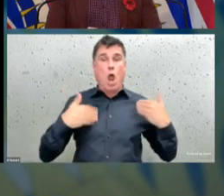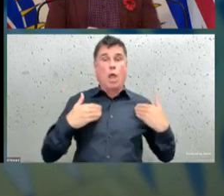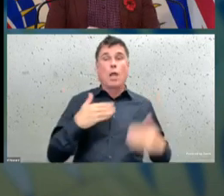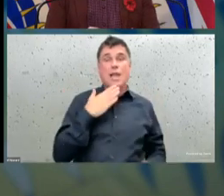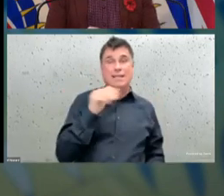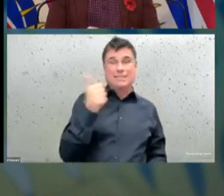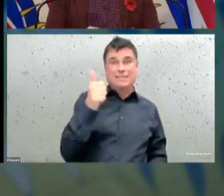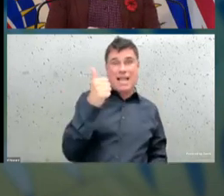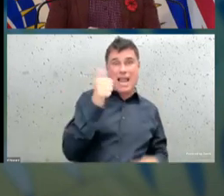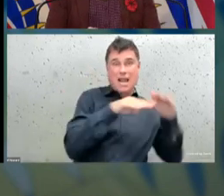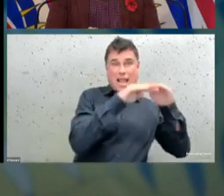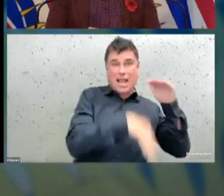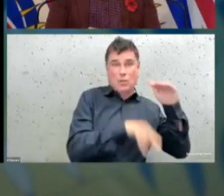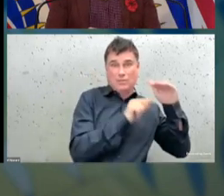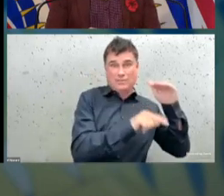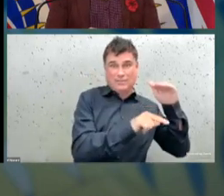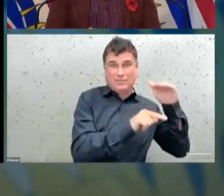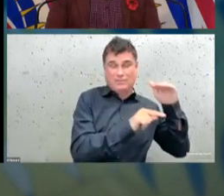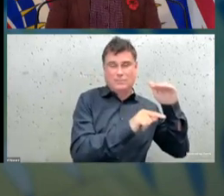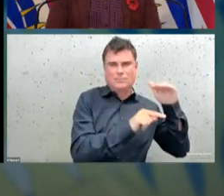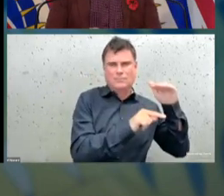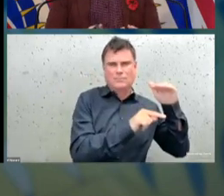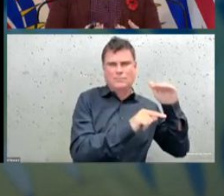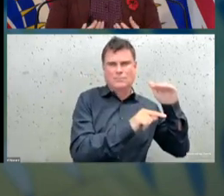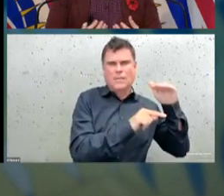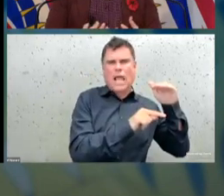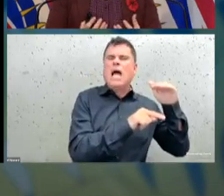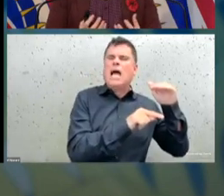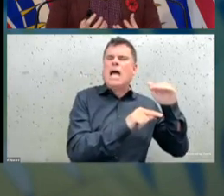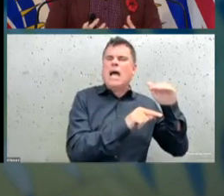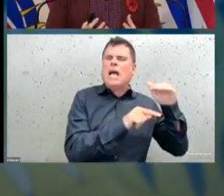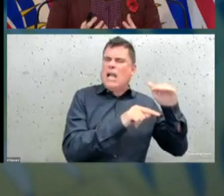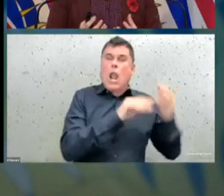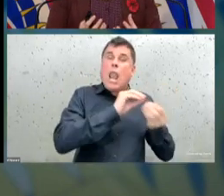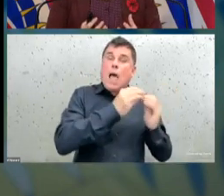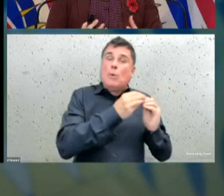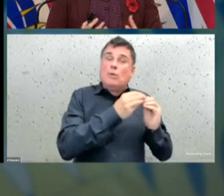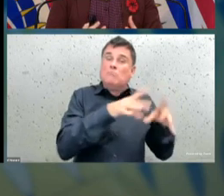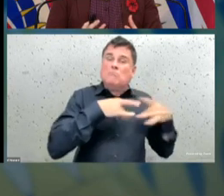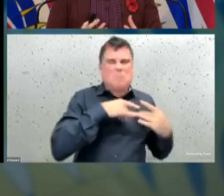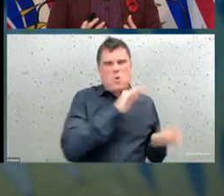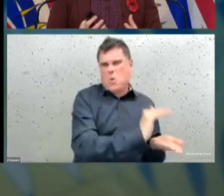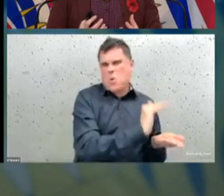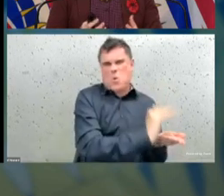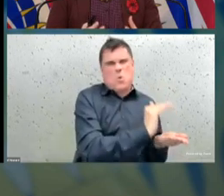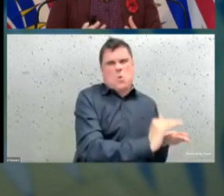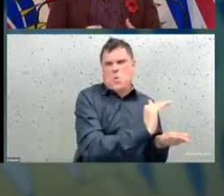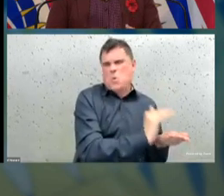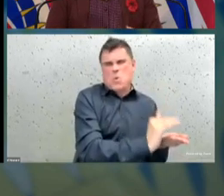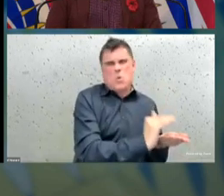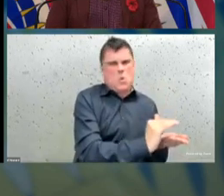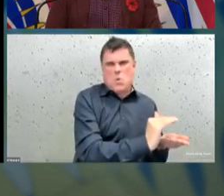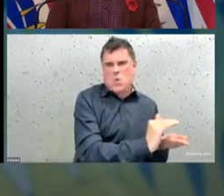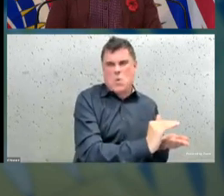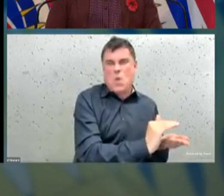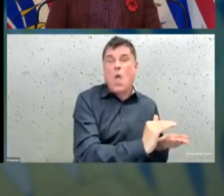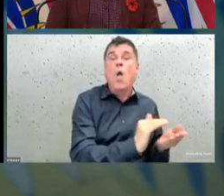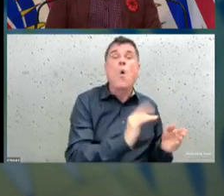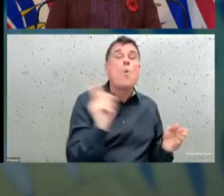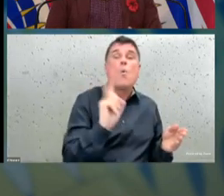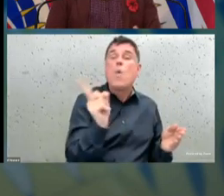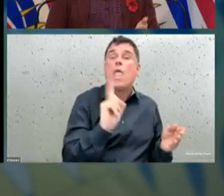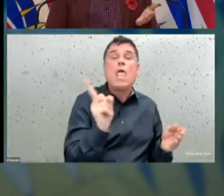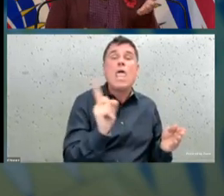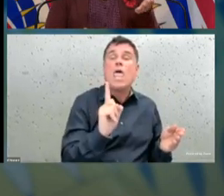of younger people in in the population, and that the main burden of this virus and the pandemic has been on